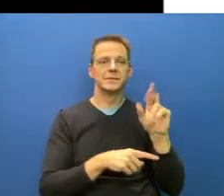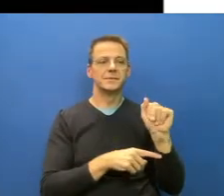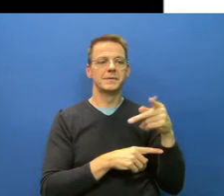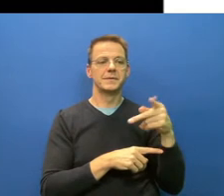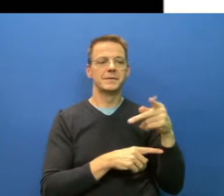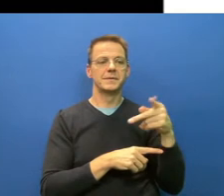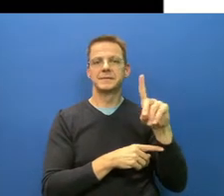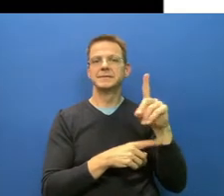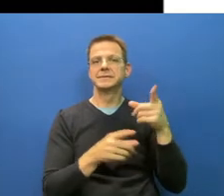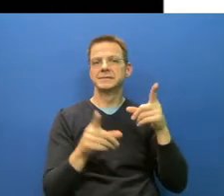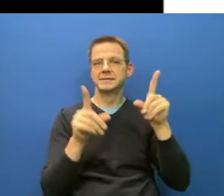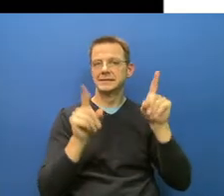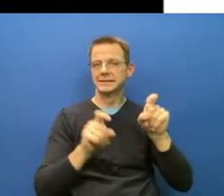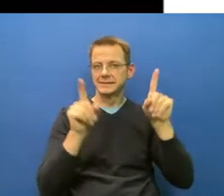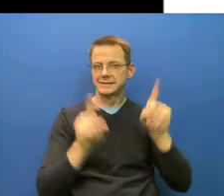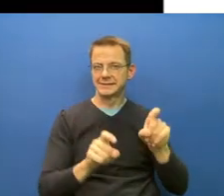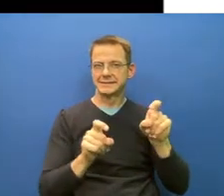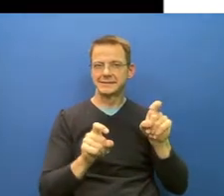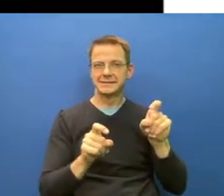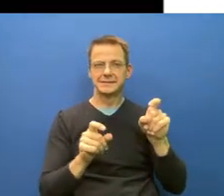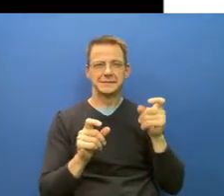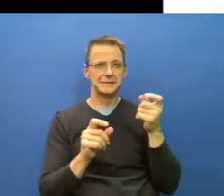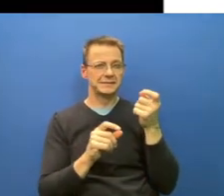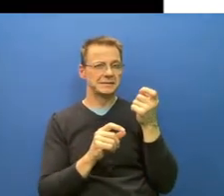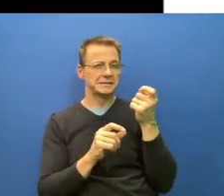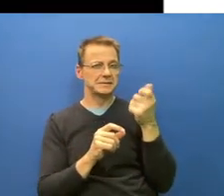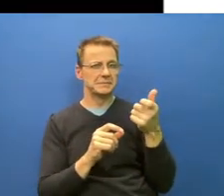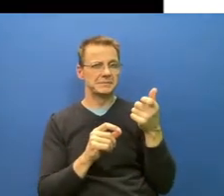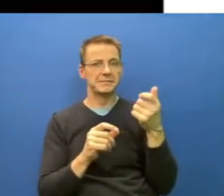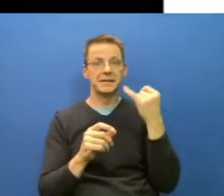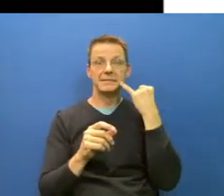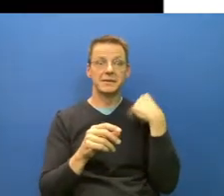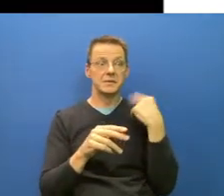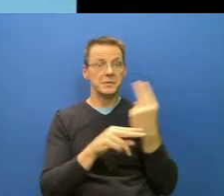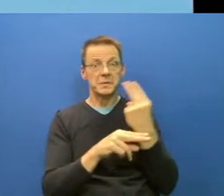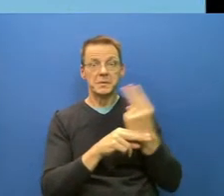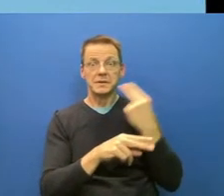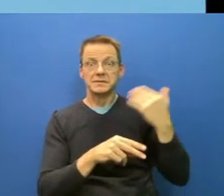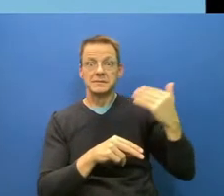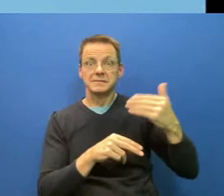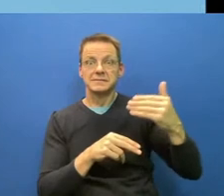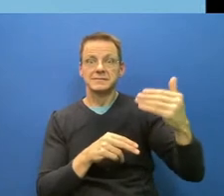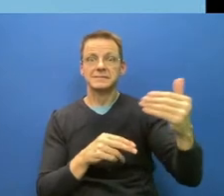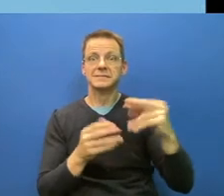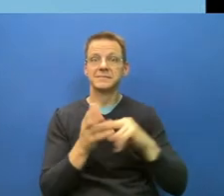R value to 0.6 or even 0.5. But we need to try. So next slide, please.